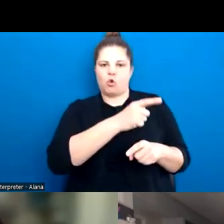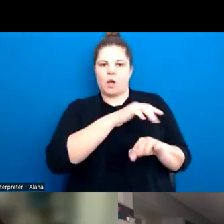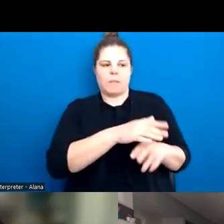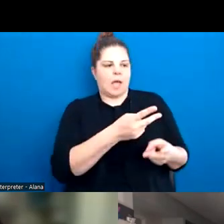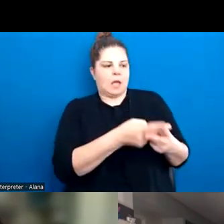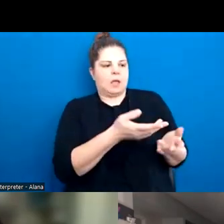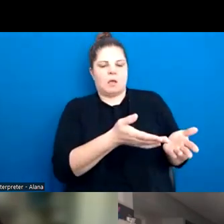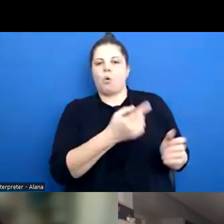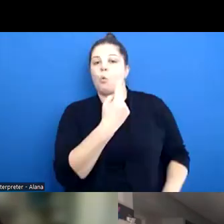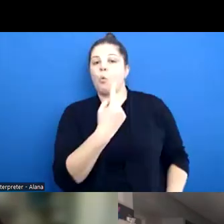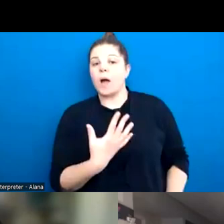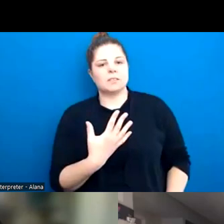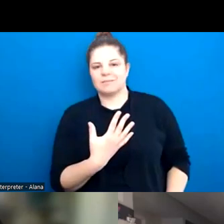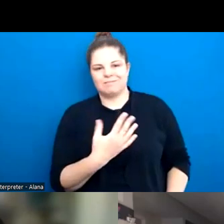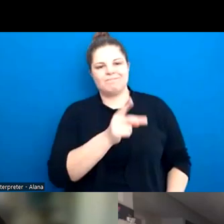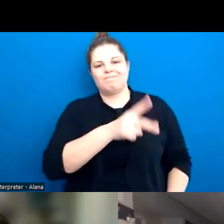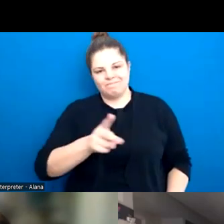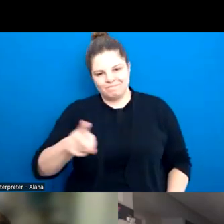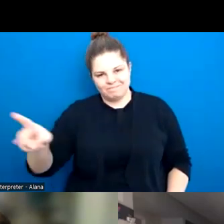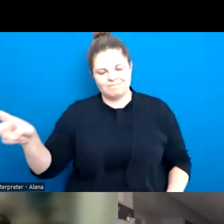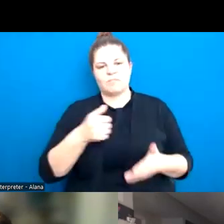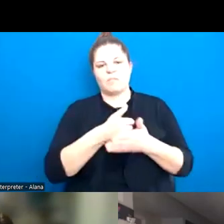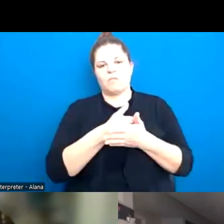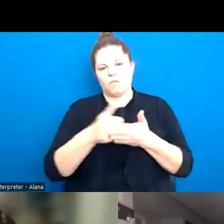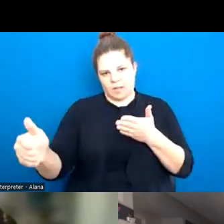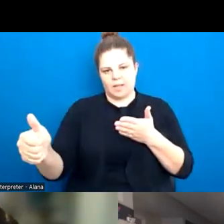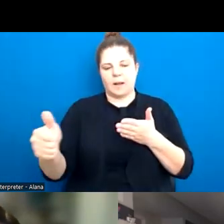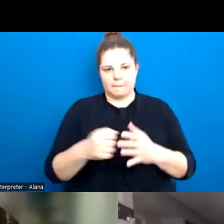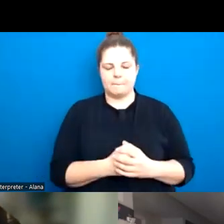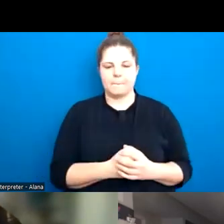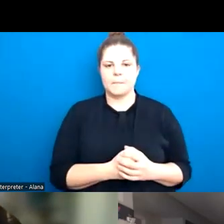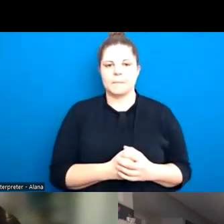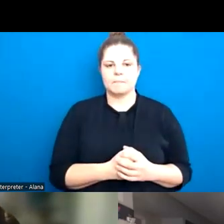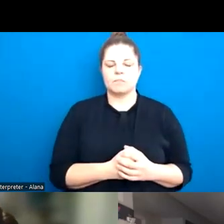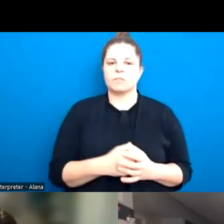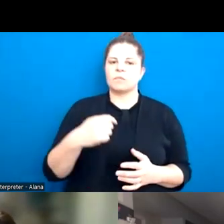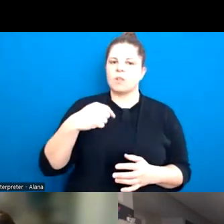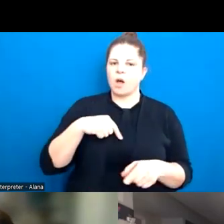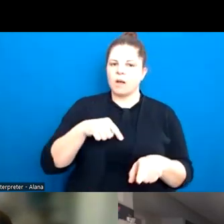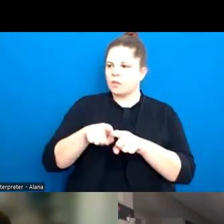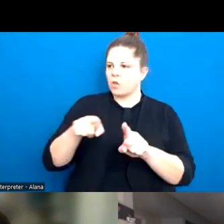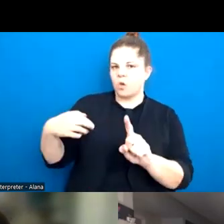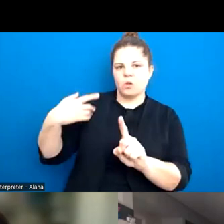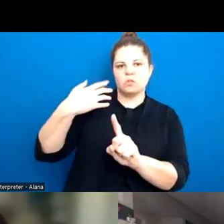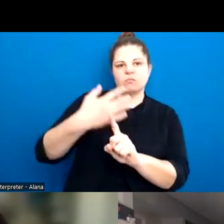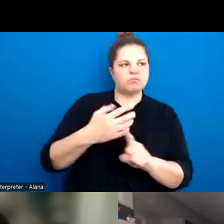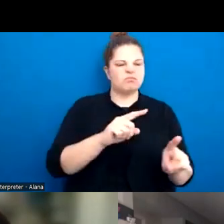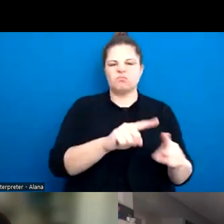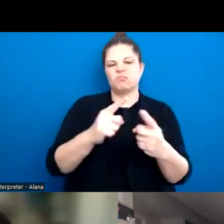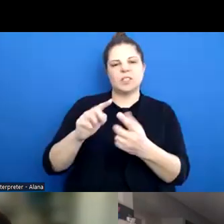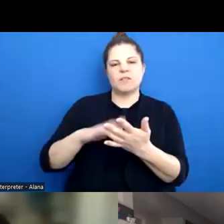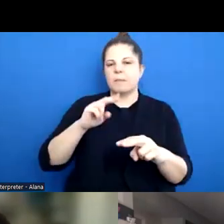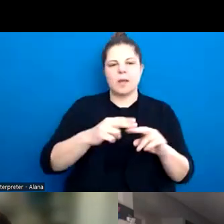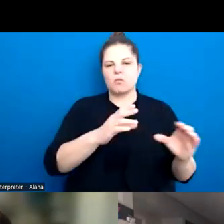And I think one thing that I've been asked or learned over the years, talking to different parent groups,